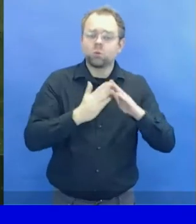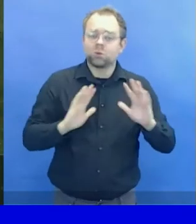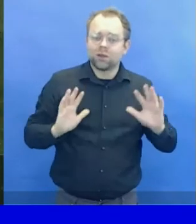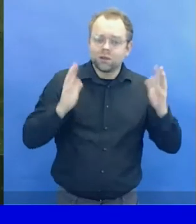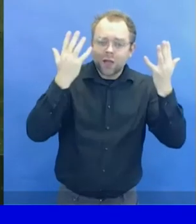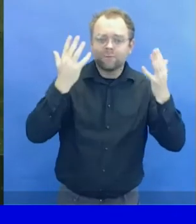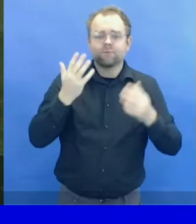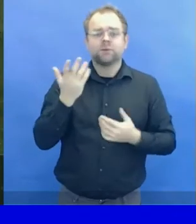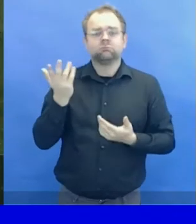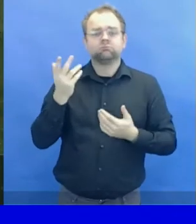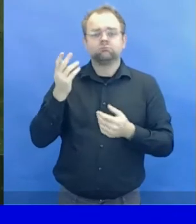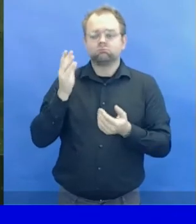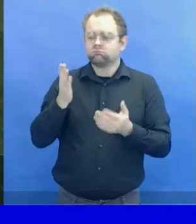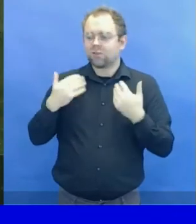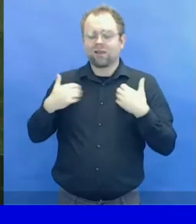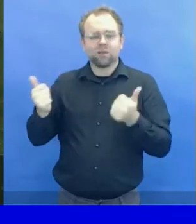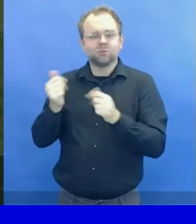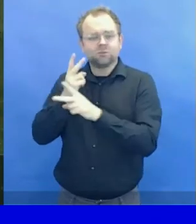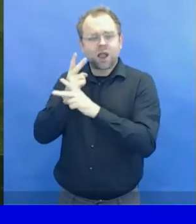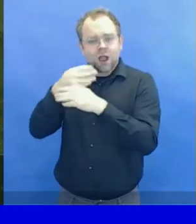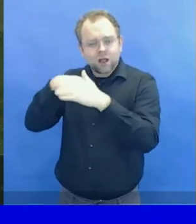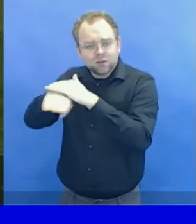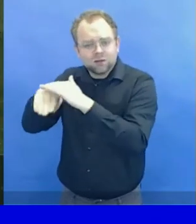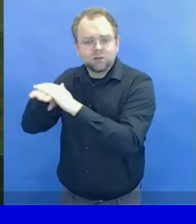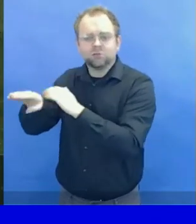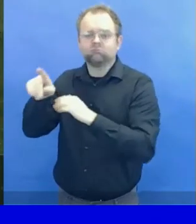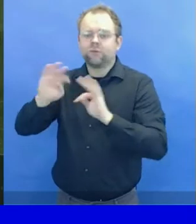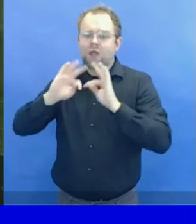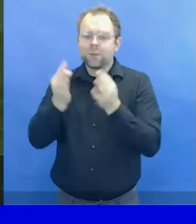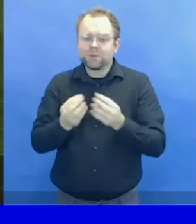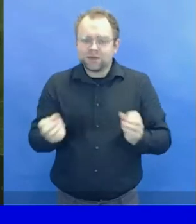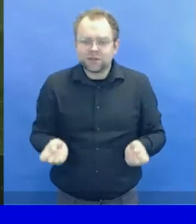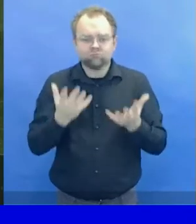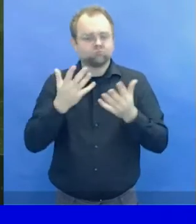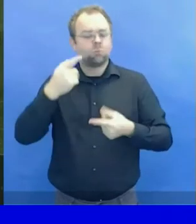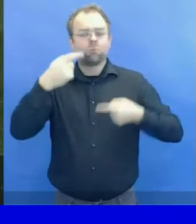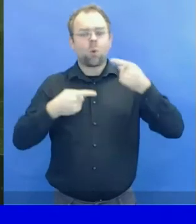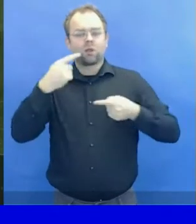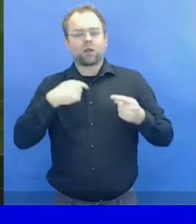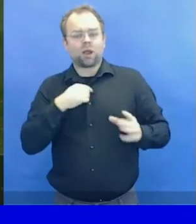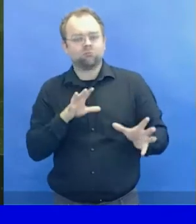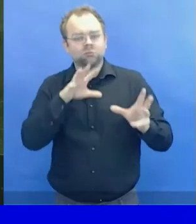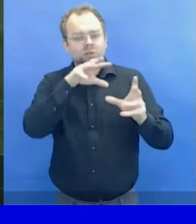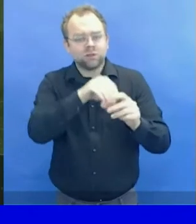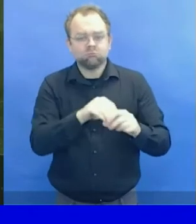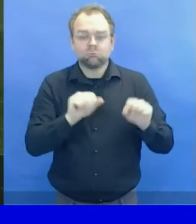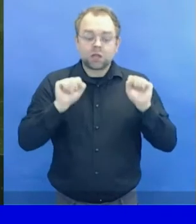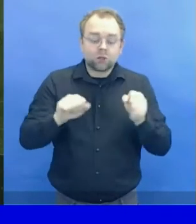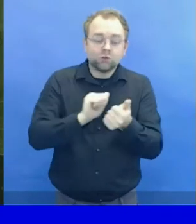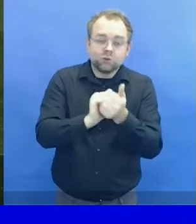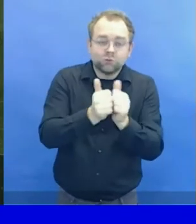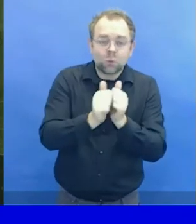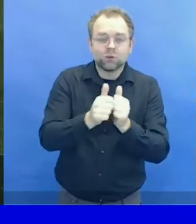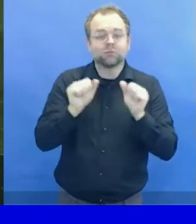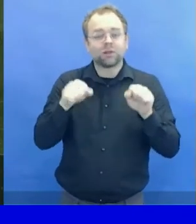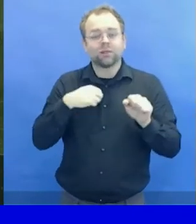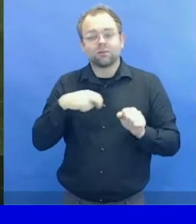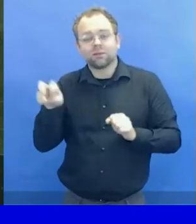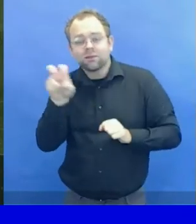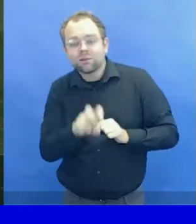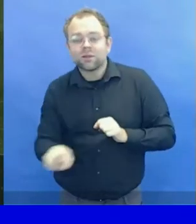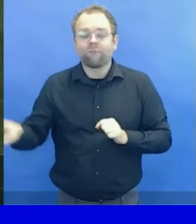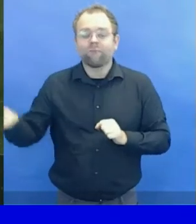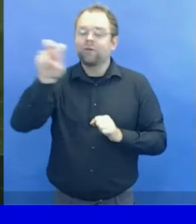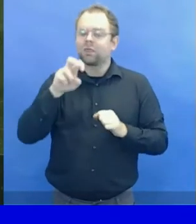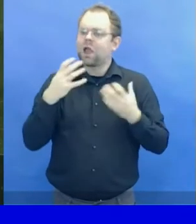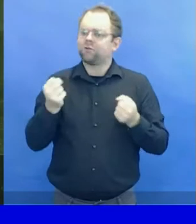Through the implementation of the disability inclusion strategy, the UN system is working to lead by example. We want to be an